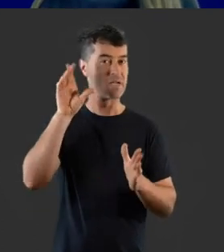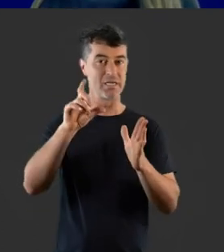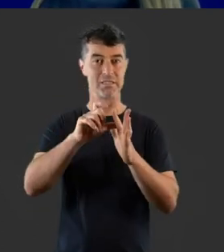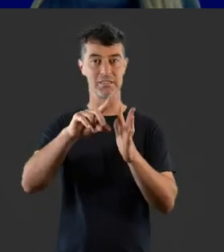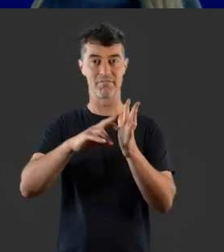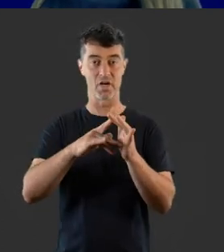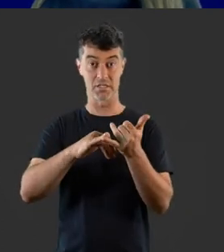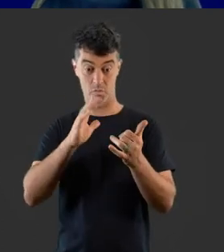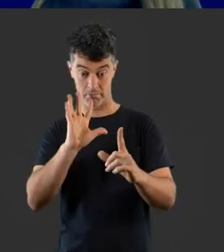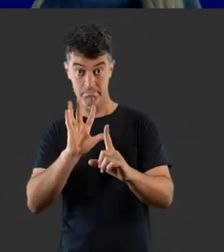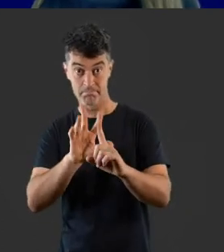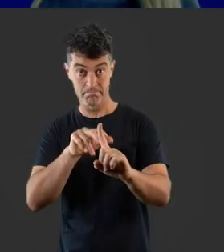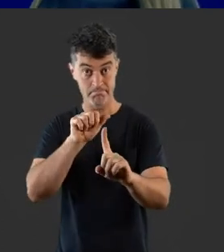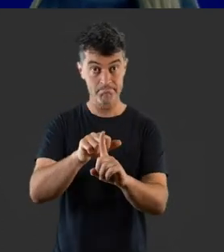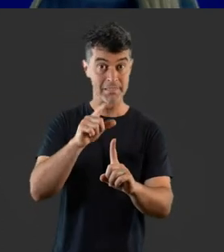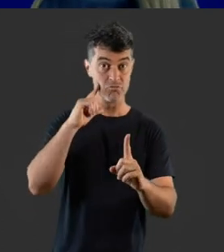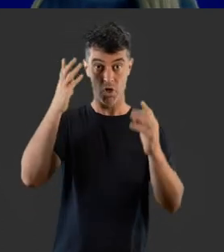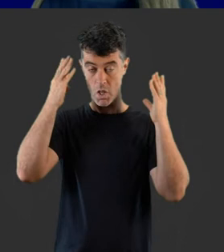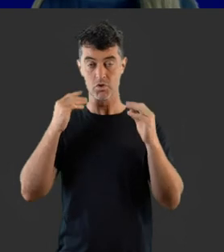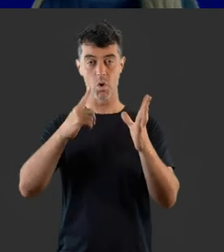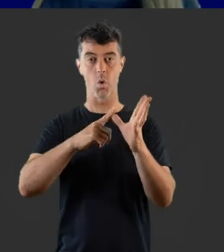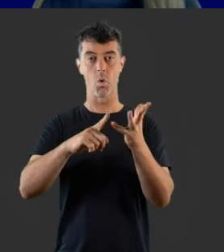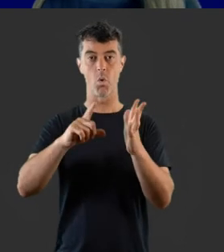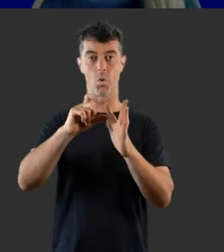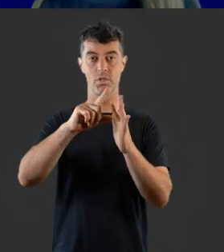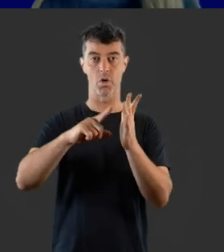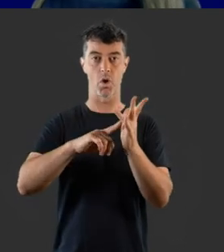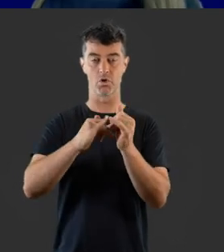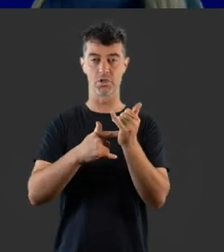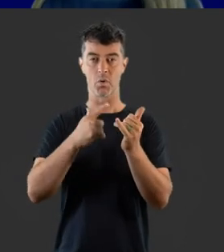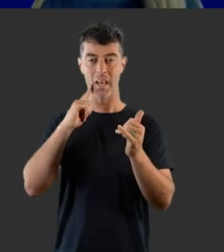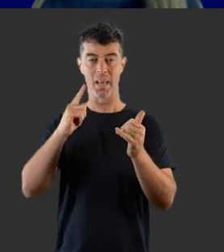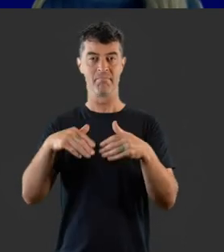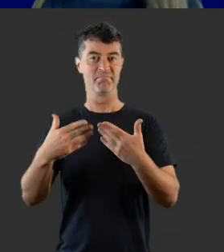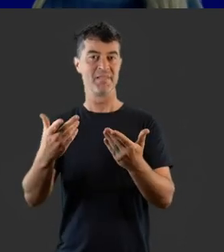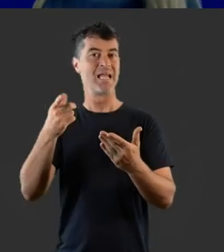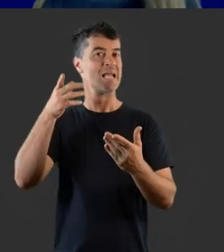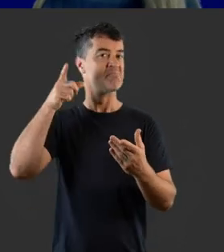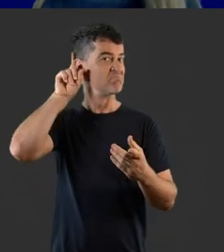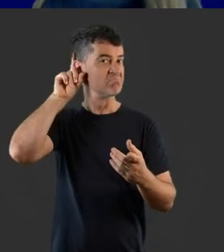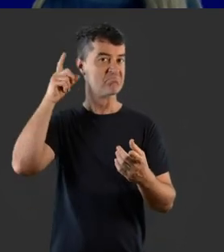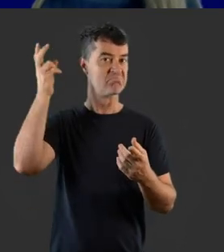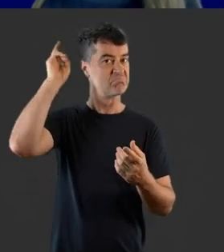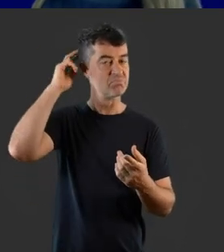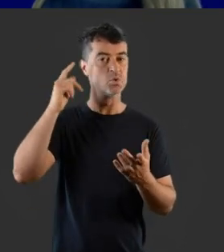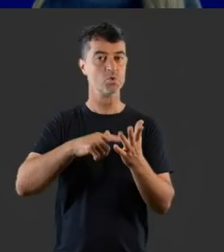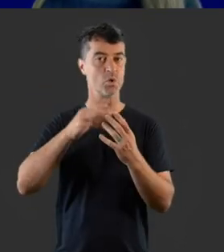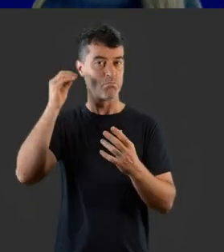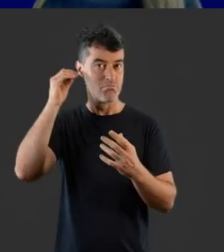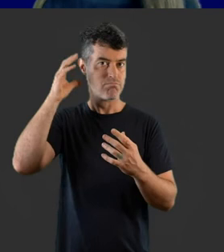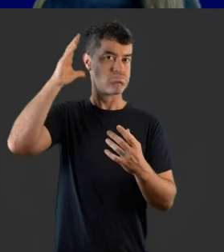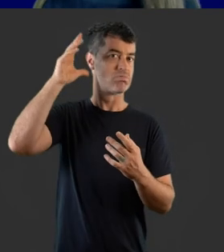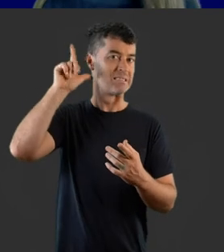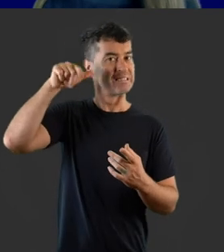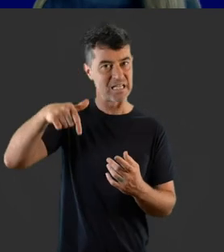Hearing devices. When a hearing loss is identified, audiologists will usually prescribe a type of hearing